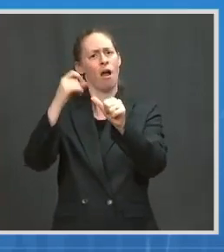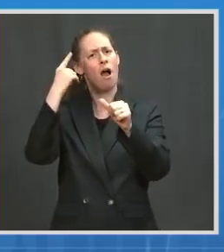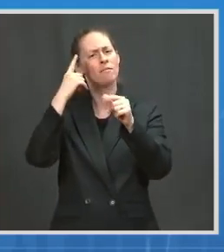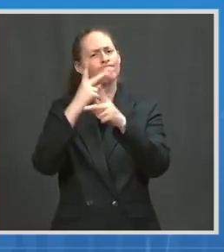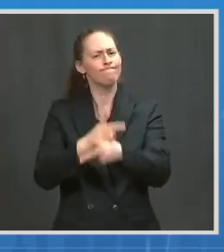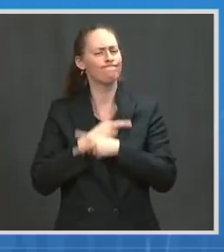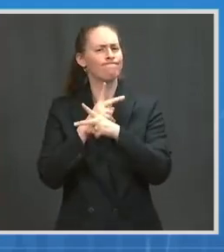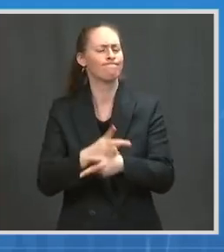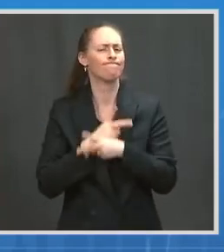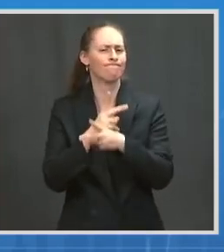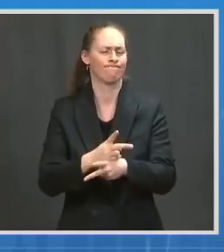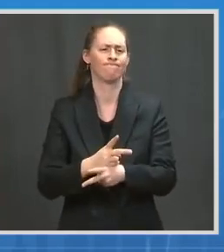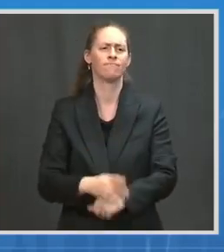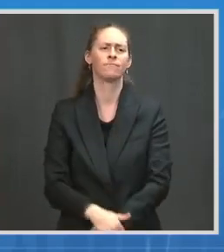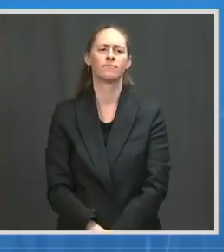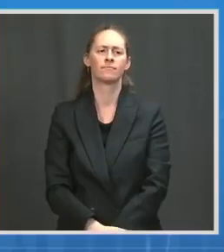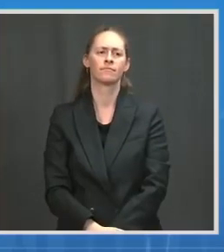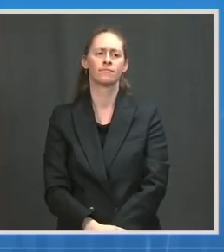Next question.